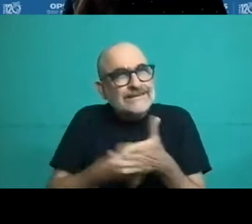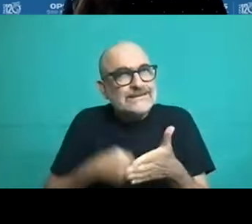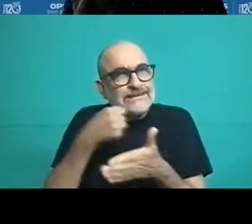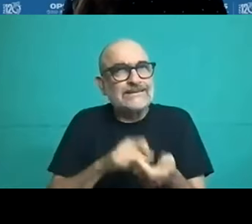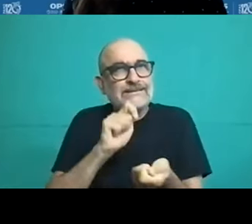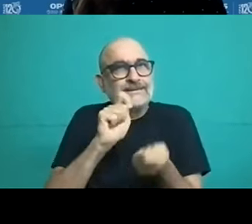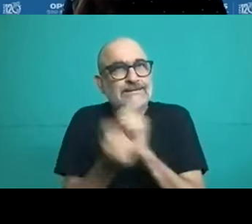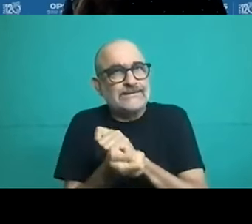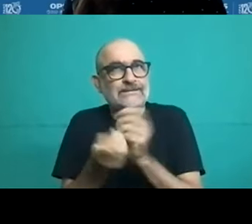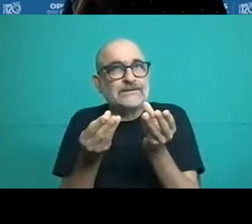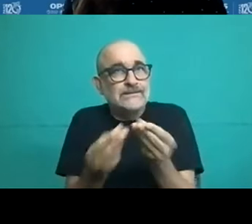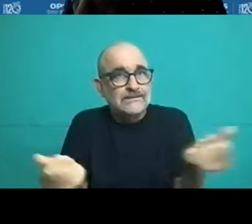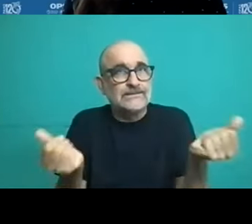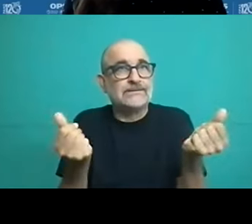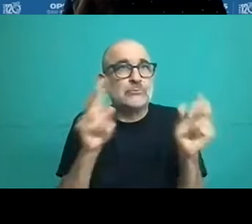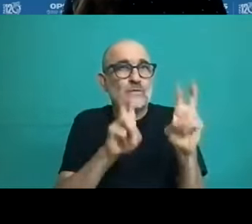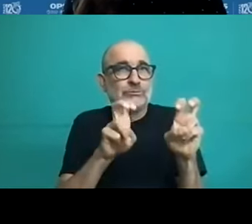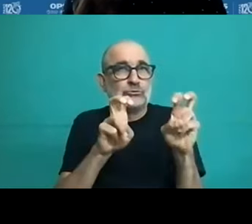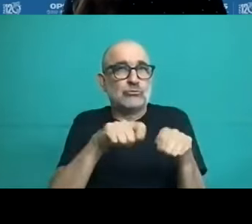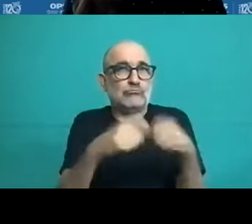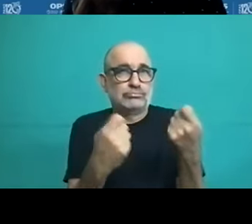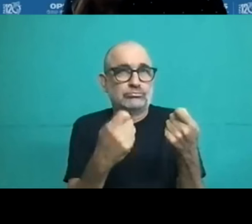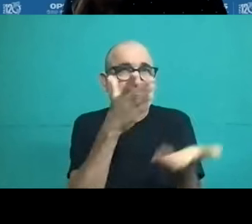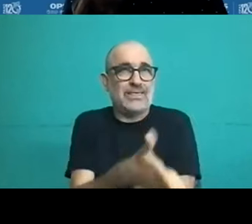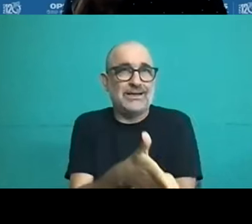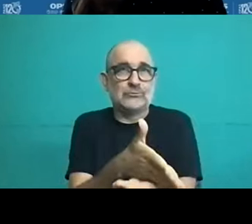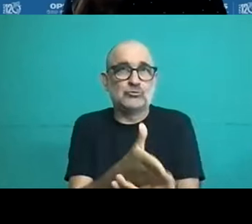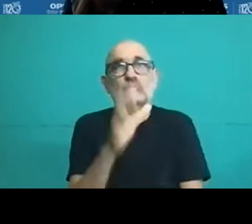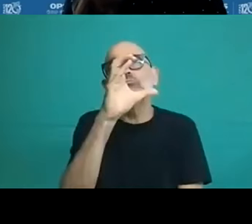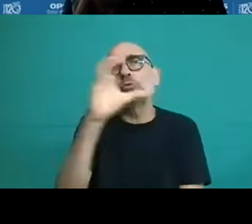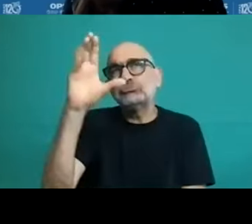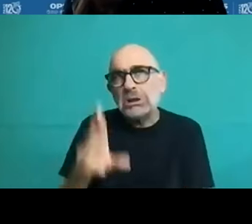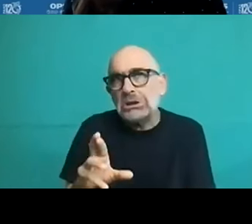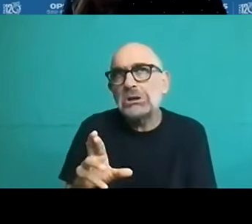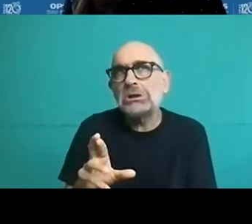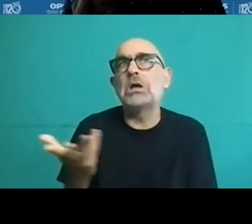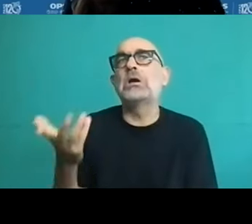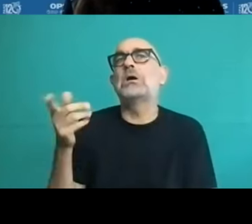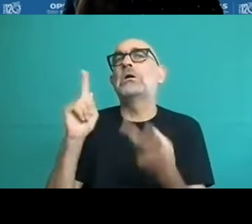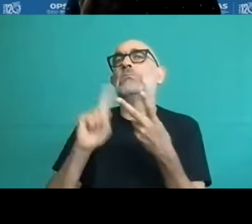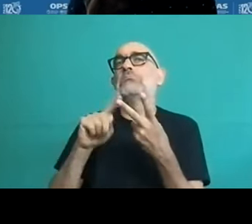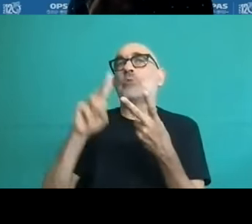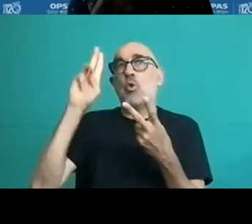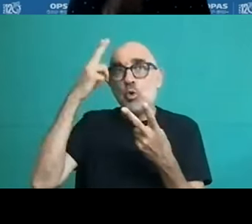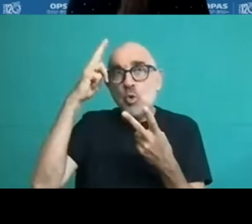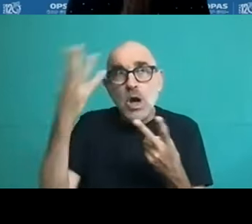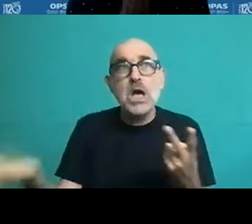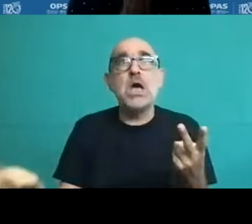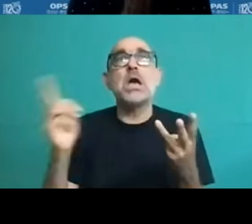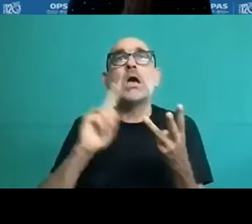example or was another. And we may wonder if they were still on data track. Brazil at a point in time